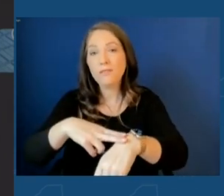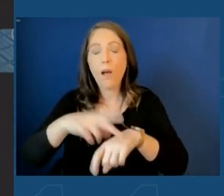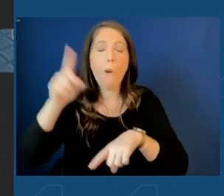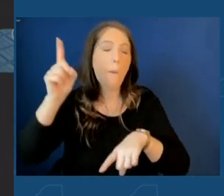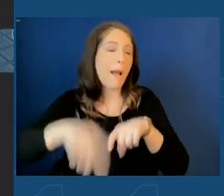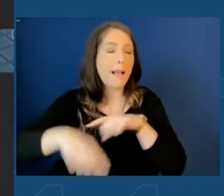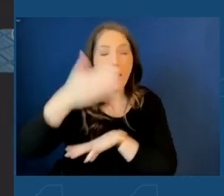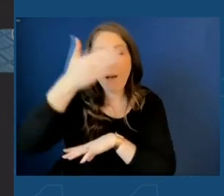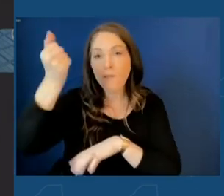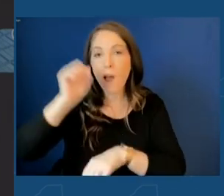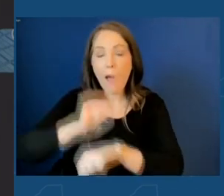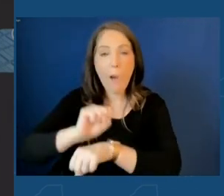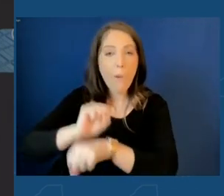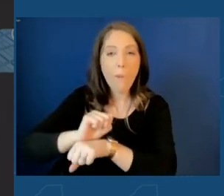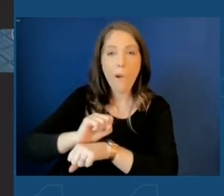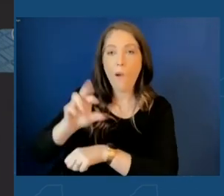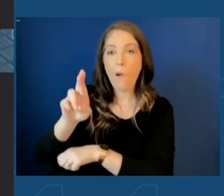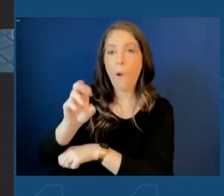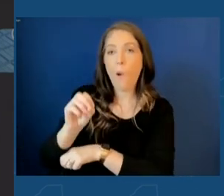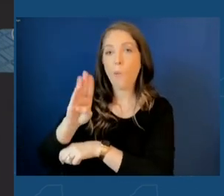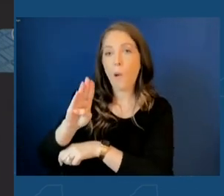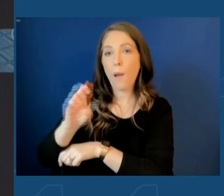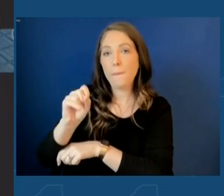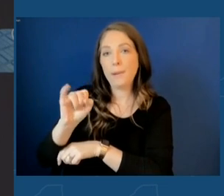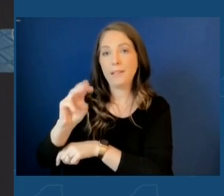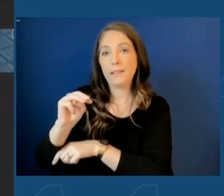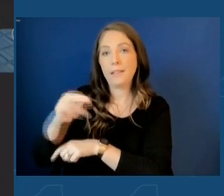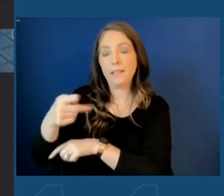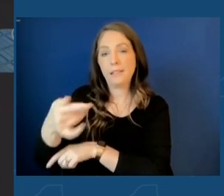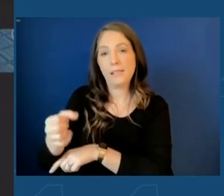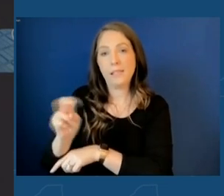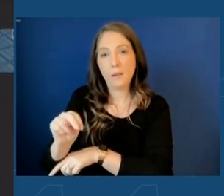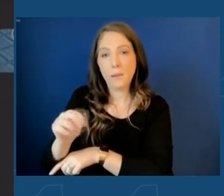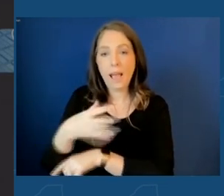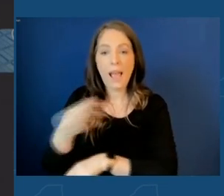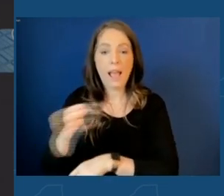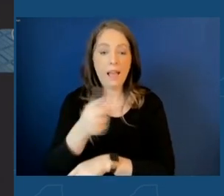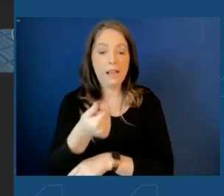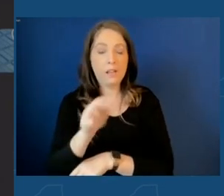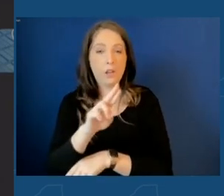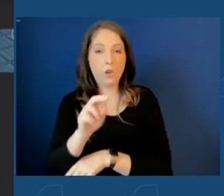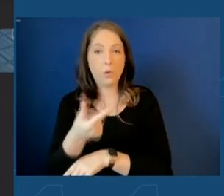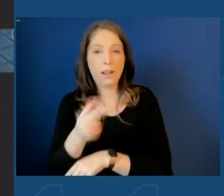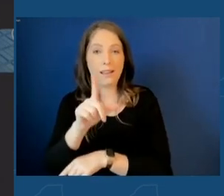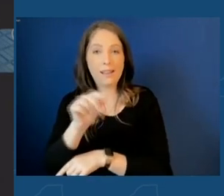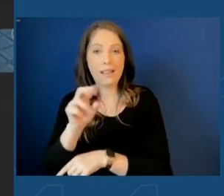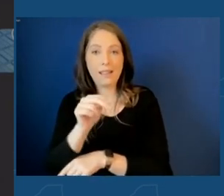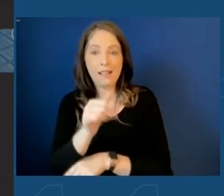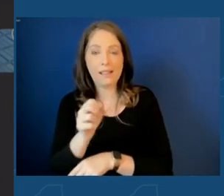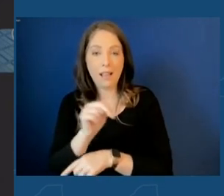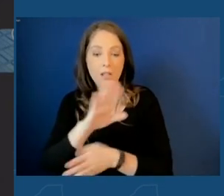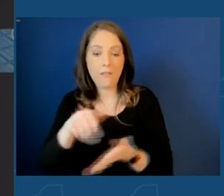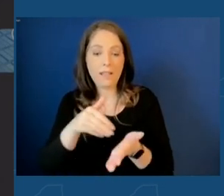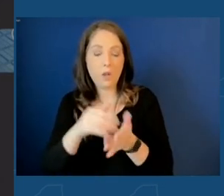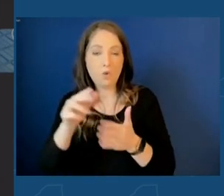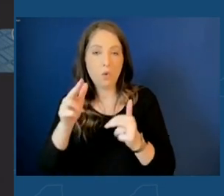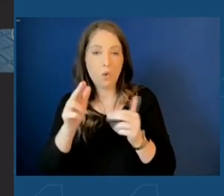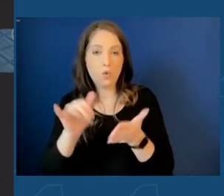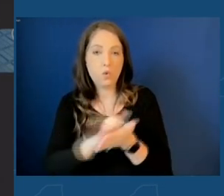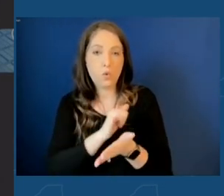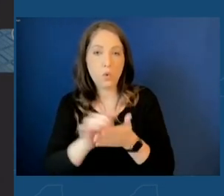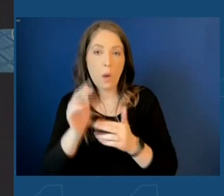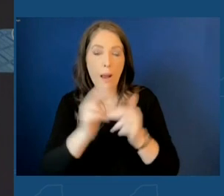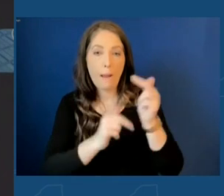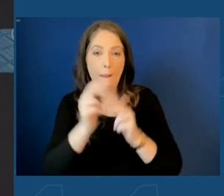of Rob Simpson at Center State and Greg Lancet of the Central New York Building Trades for building